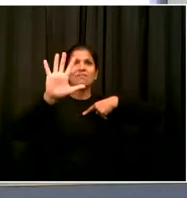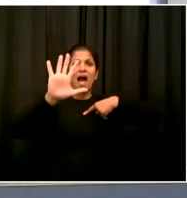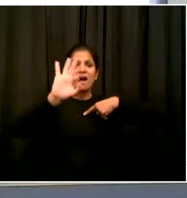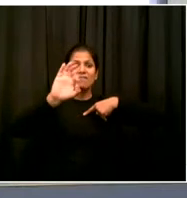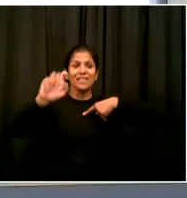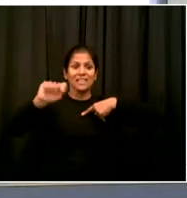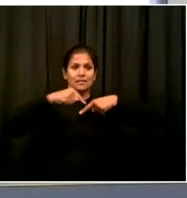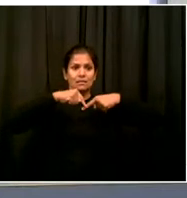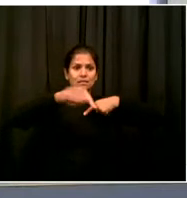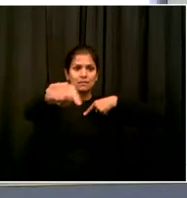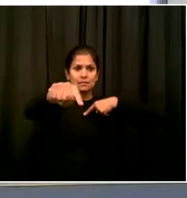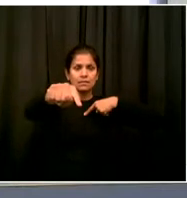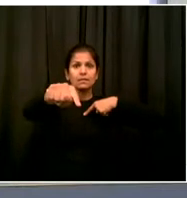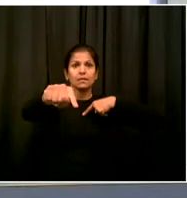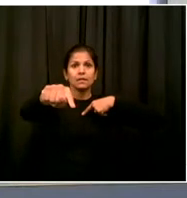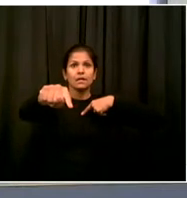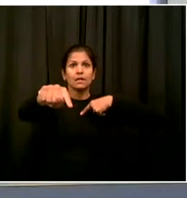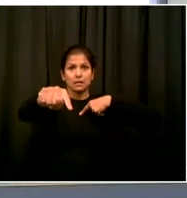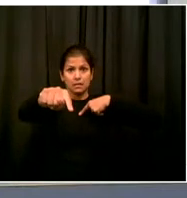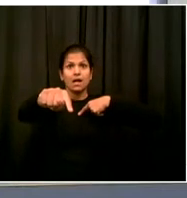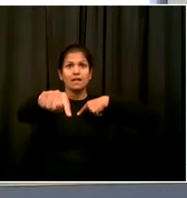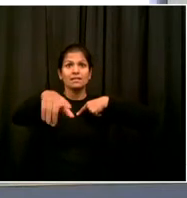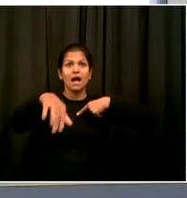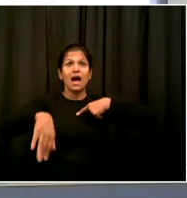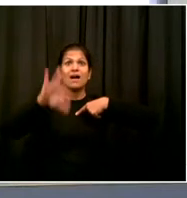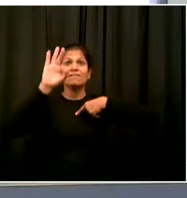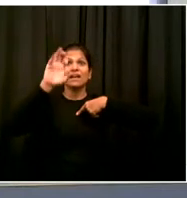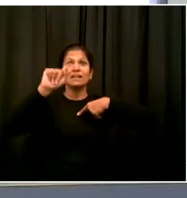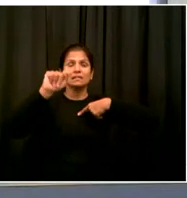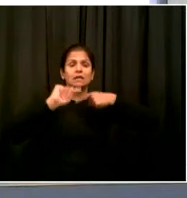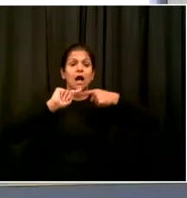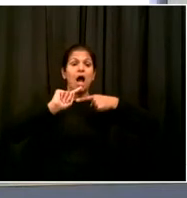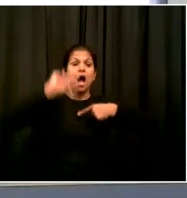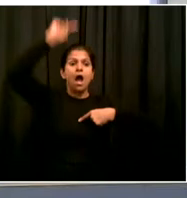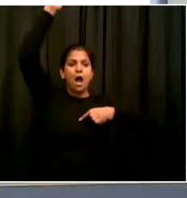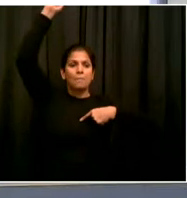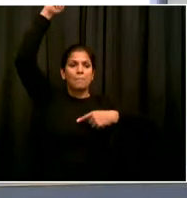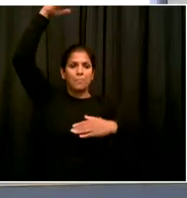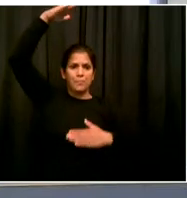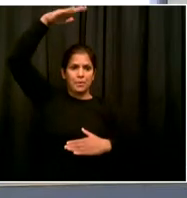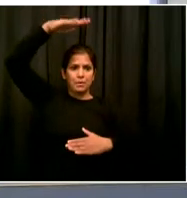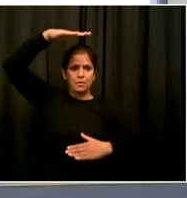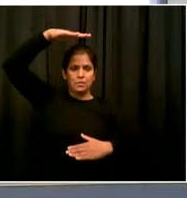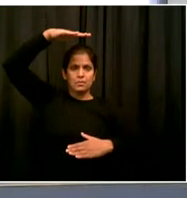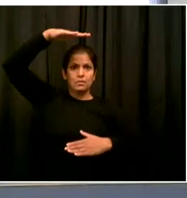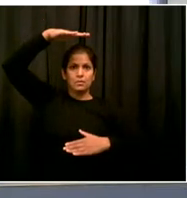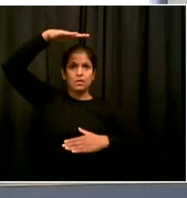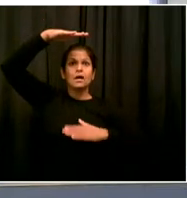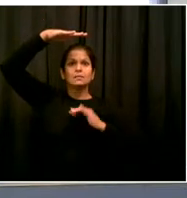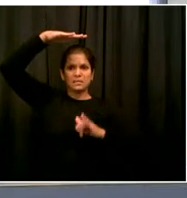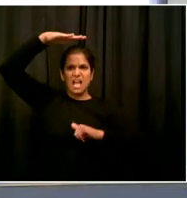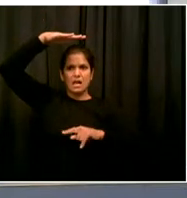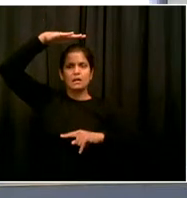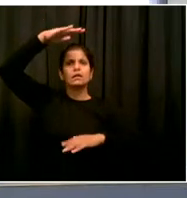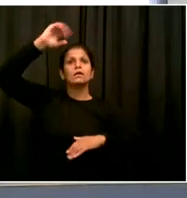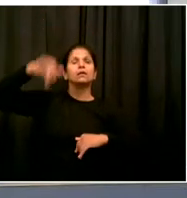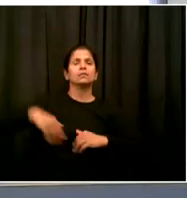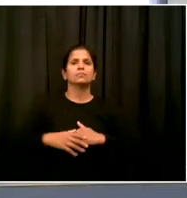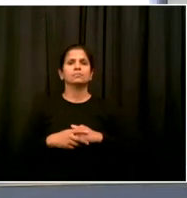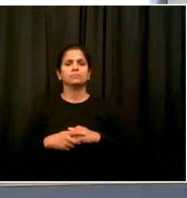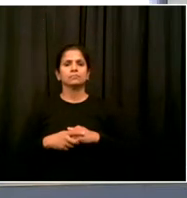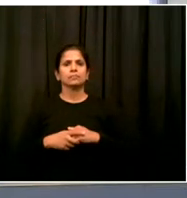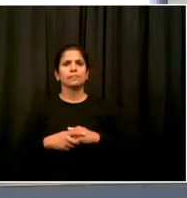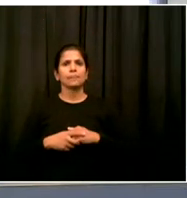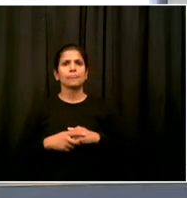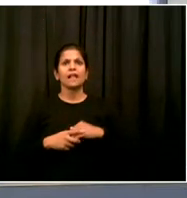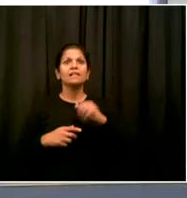the street is when the store is already part of our open streets, open restaurants program, where the street is already being closed to traffic so